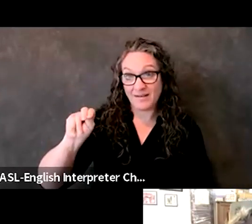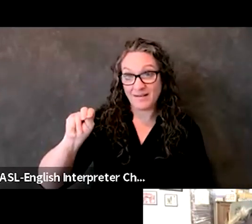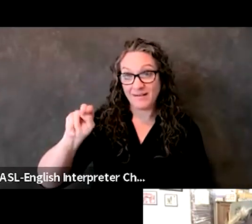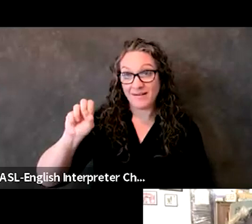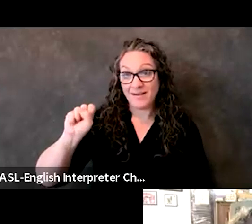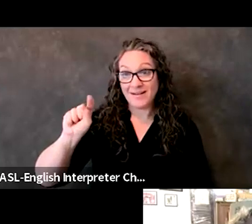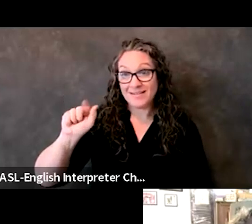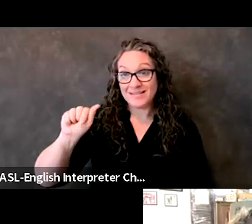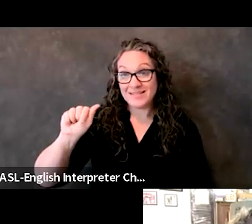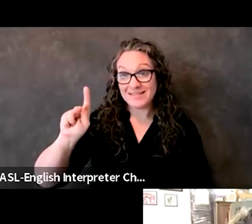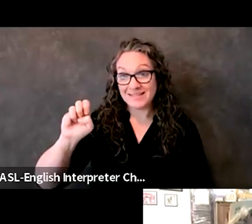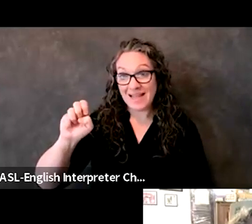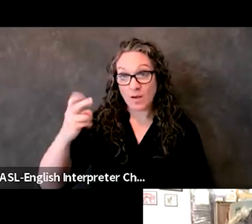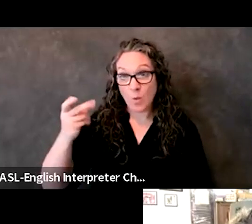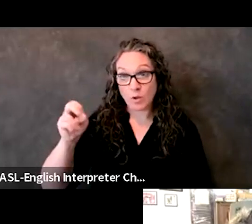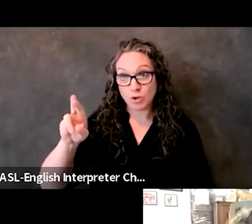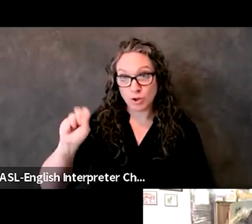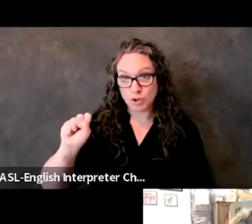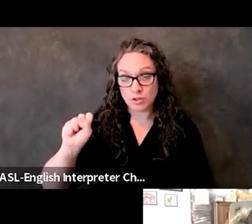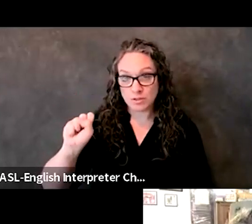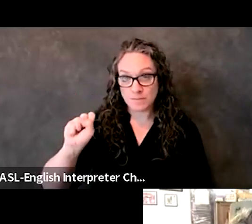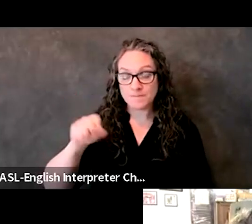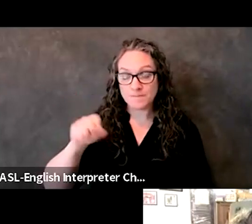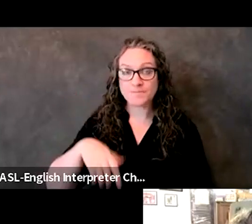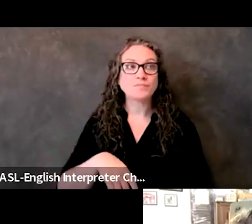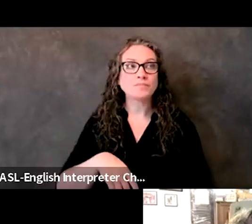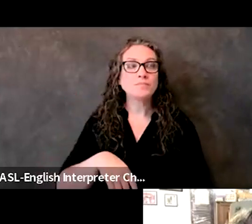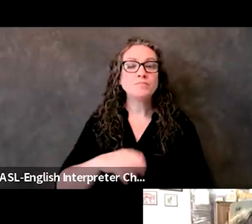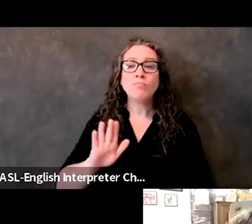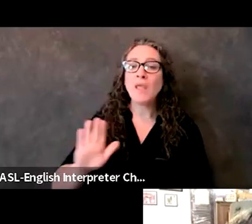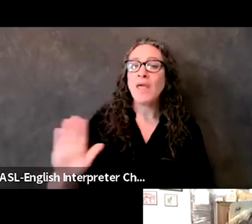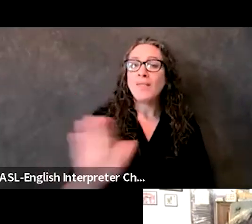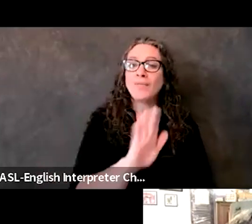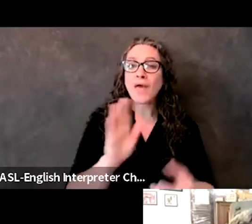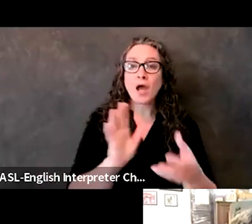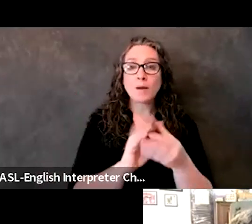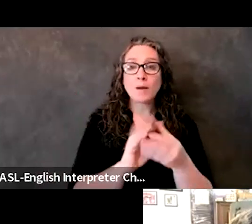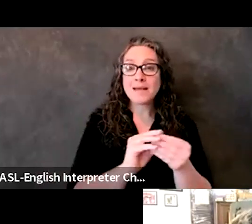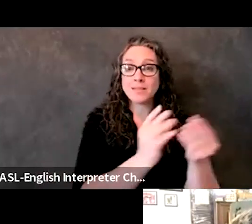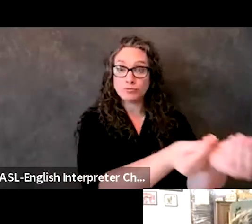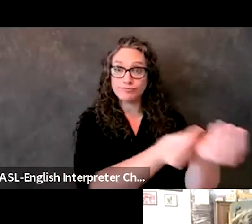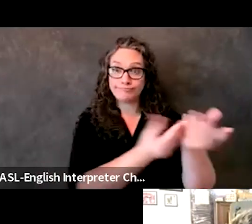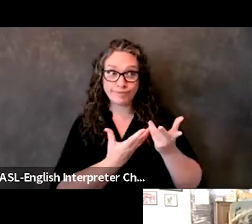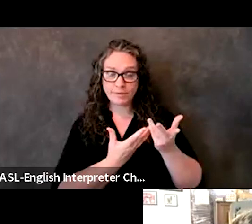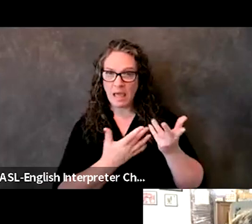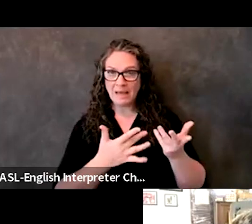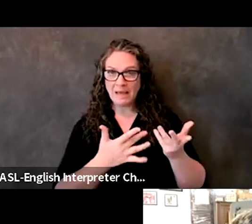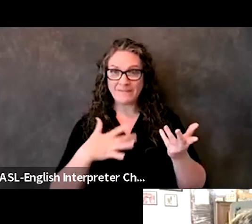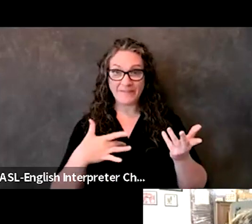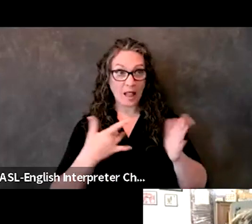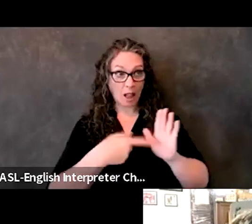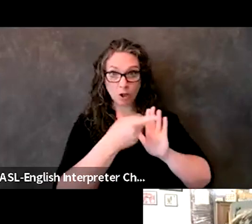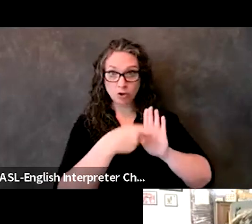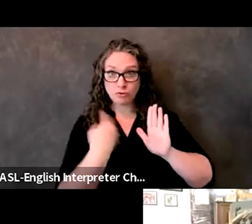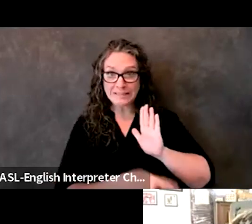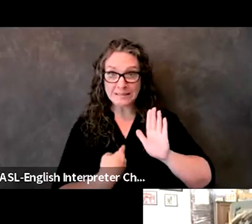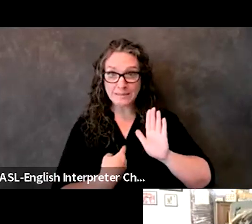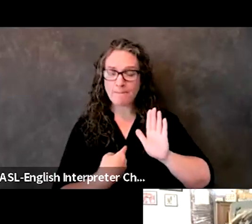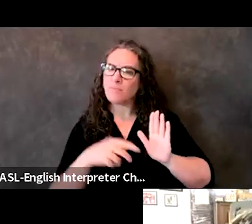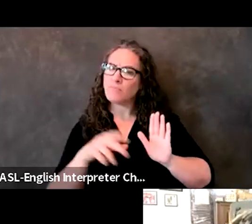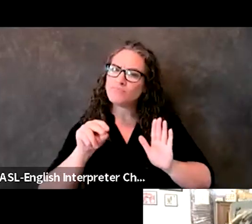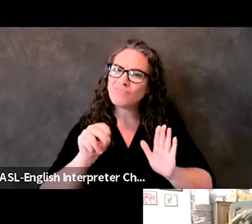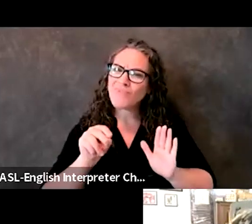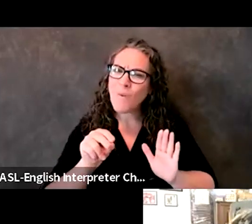don't take the message that they bring to you as criticism. Okay. Think of it as gaps that have